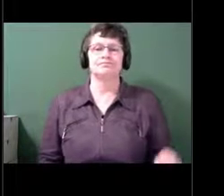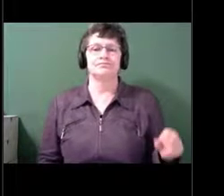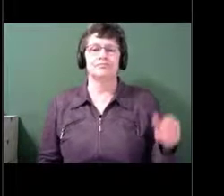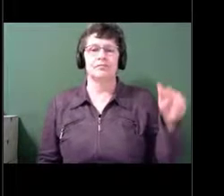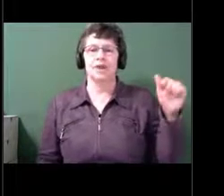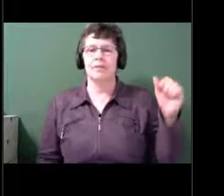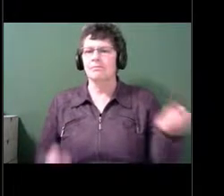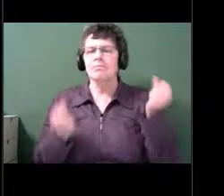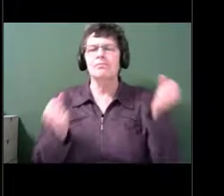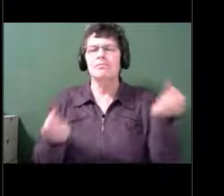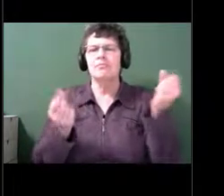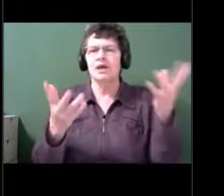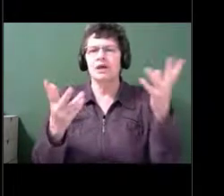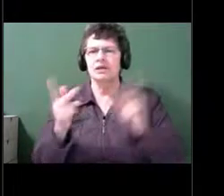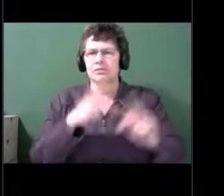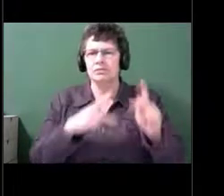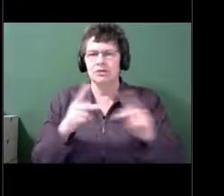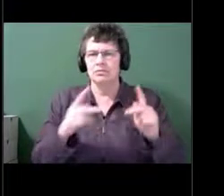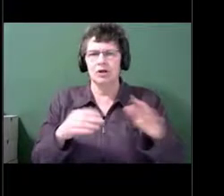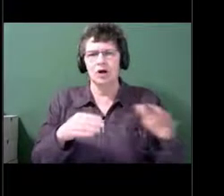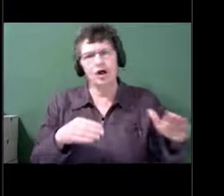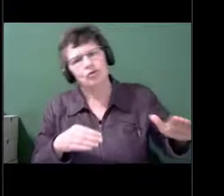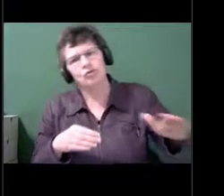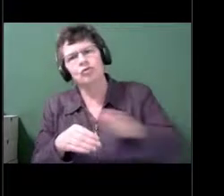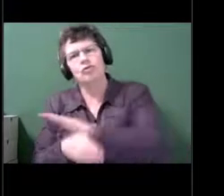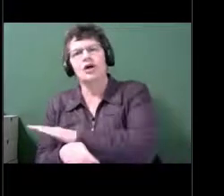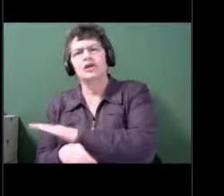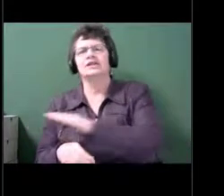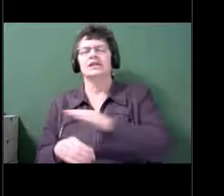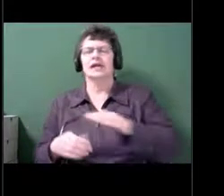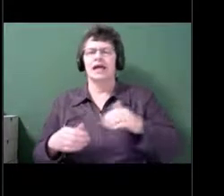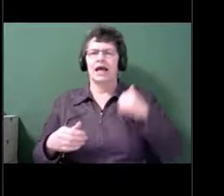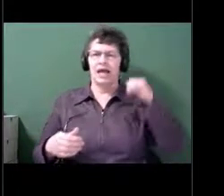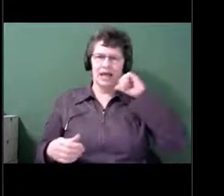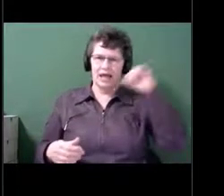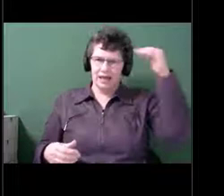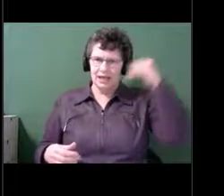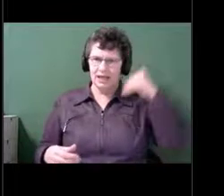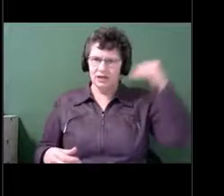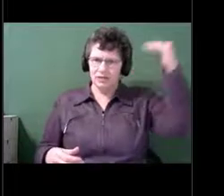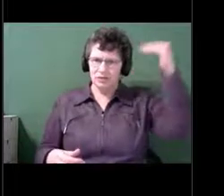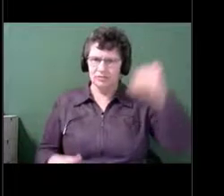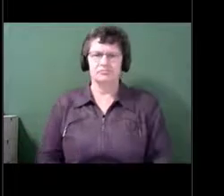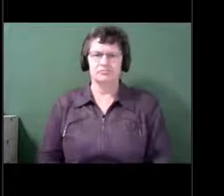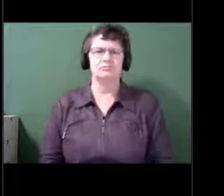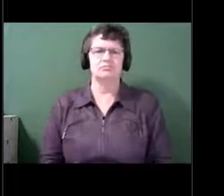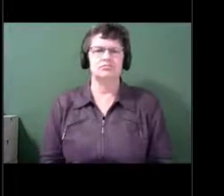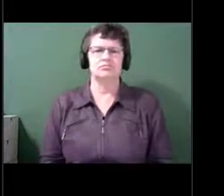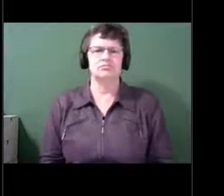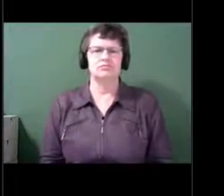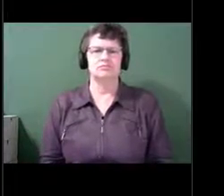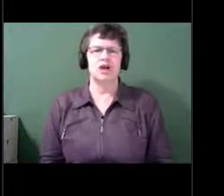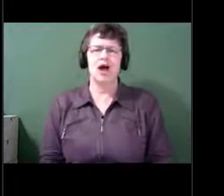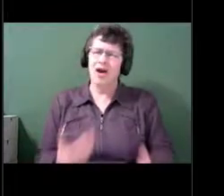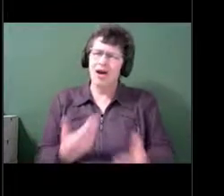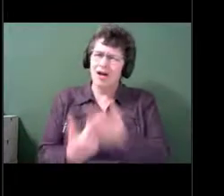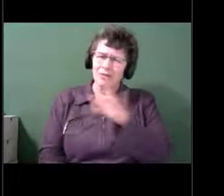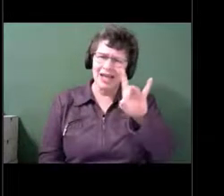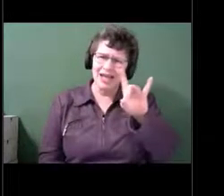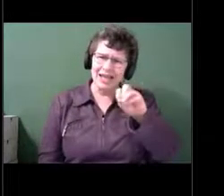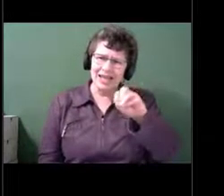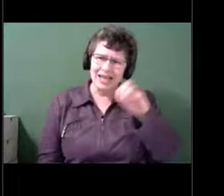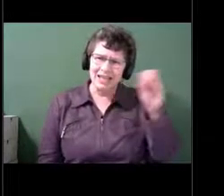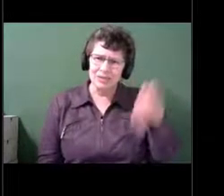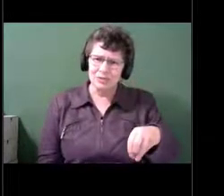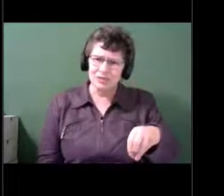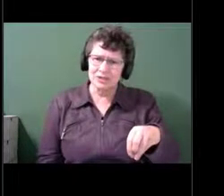range and almost 80% of them who said they had a hearing problem also reported at least one